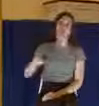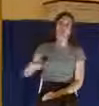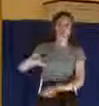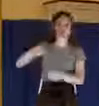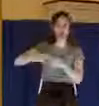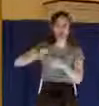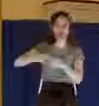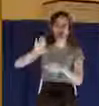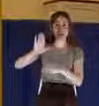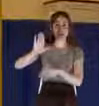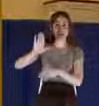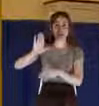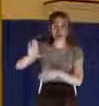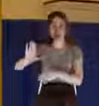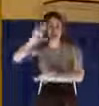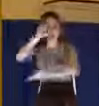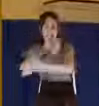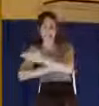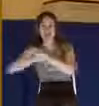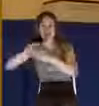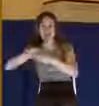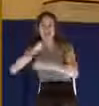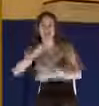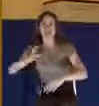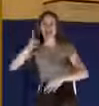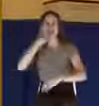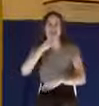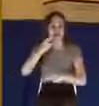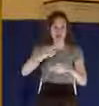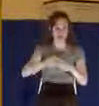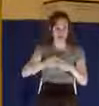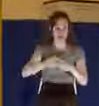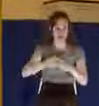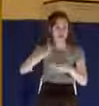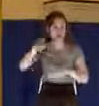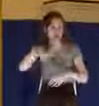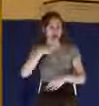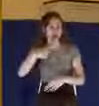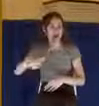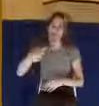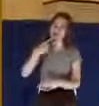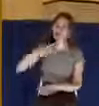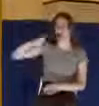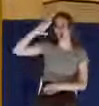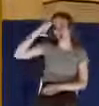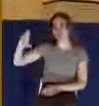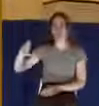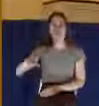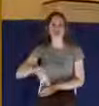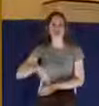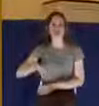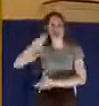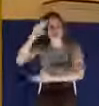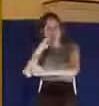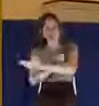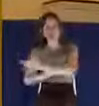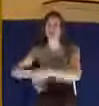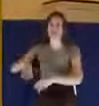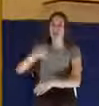mother in Romans 16, 13, where it says, salute Rufus, chosen in the Lord and his mother and mine.